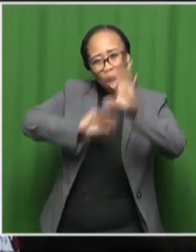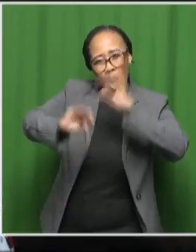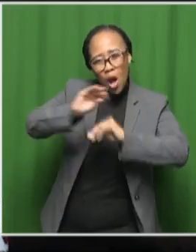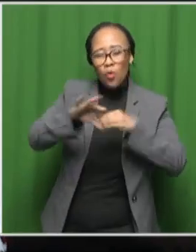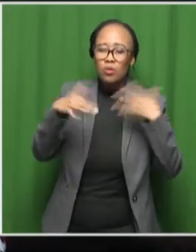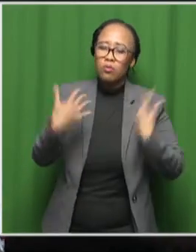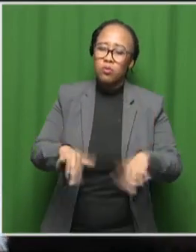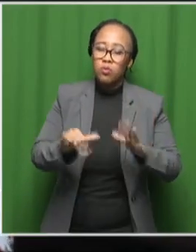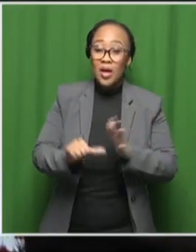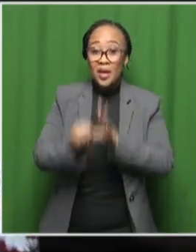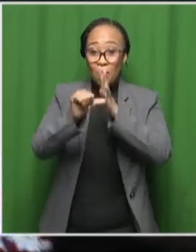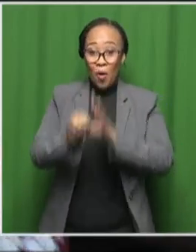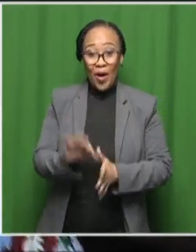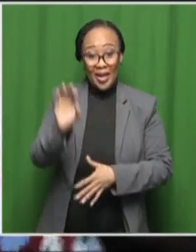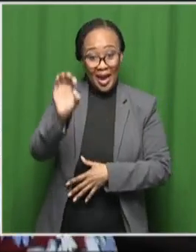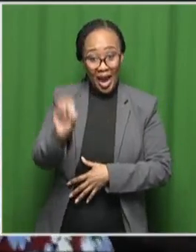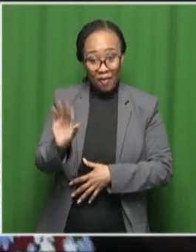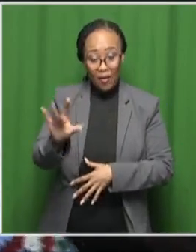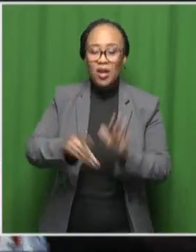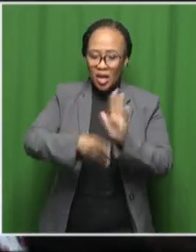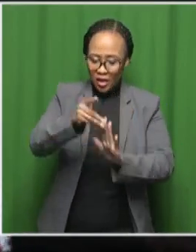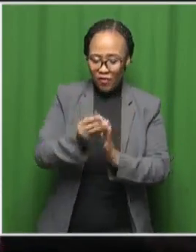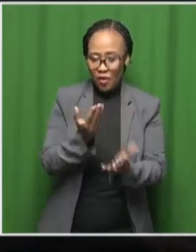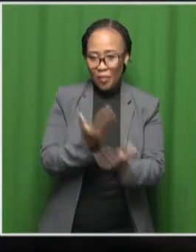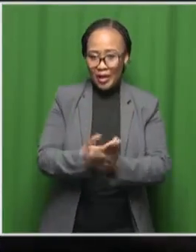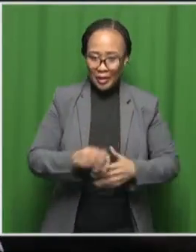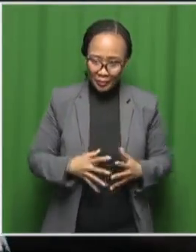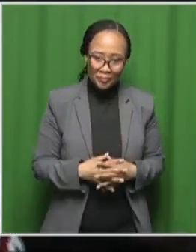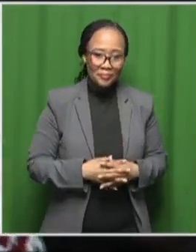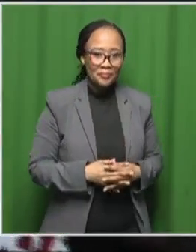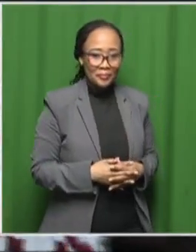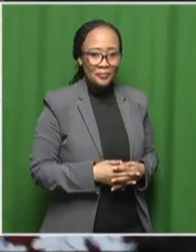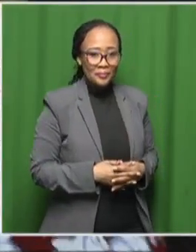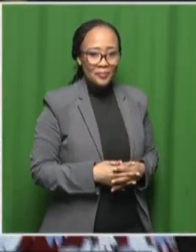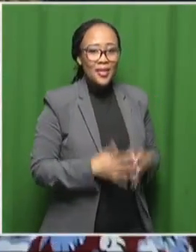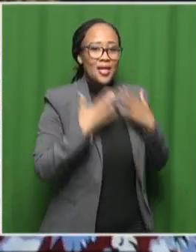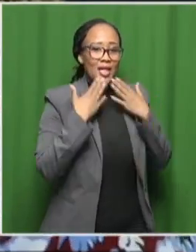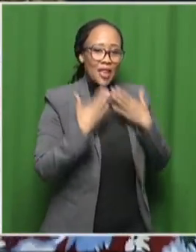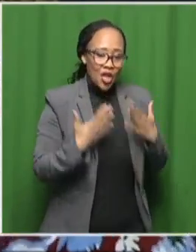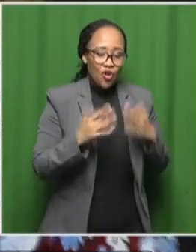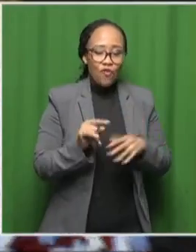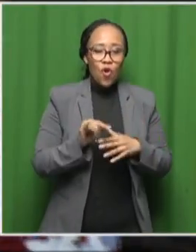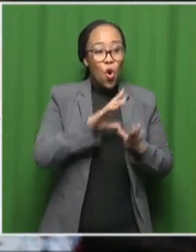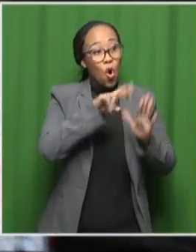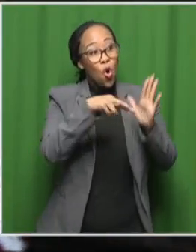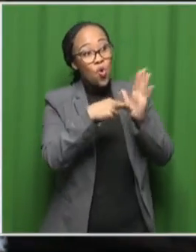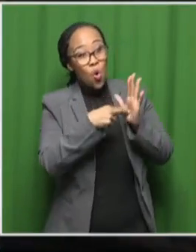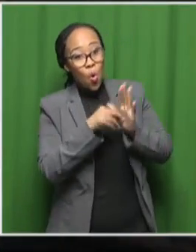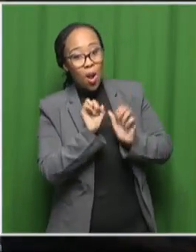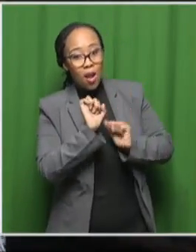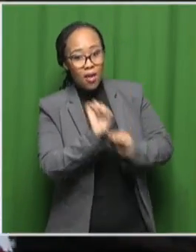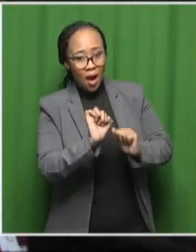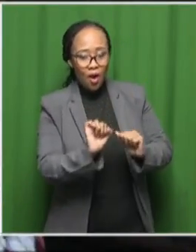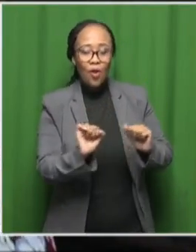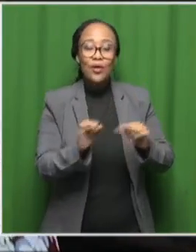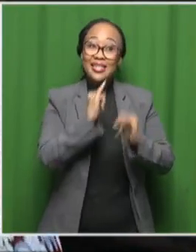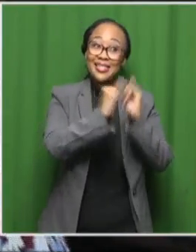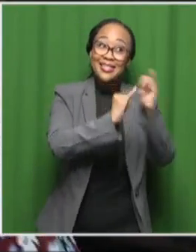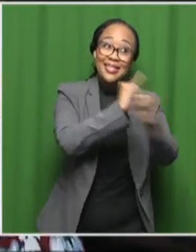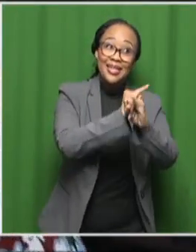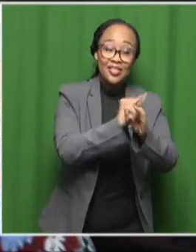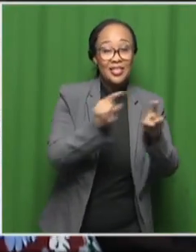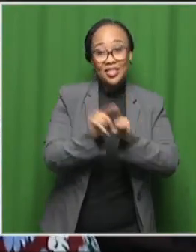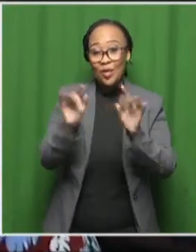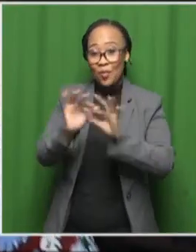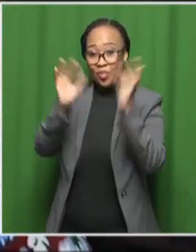wonderful so you've given us a bit of an idea of the role that you play internationally around the world but just if you can come to South